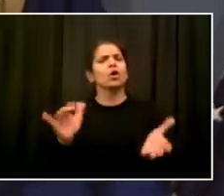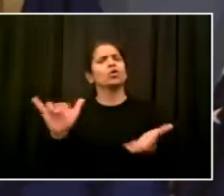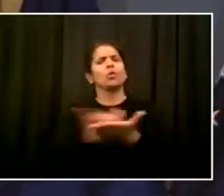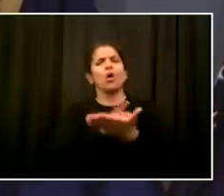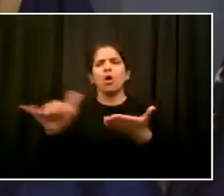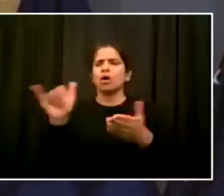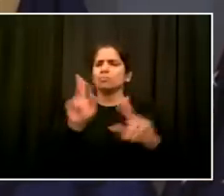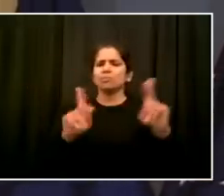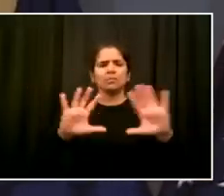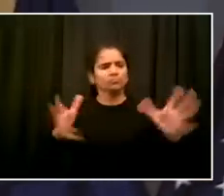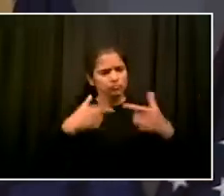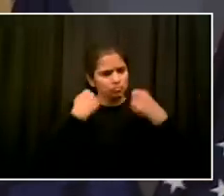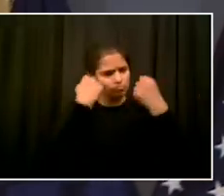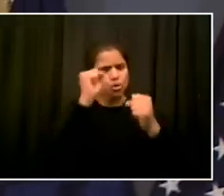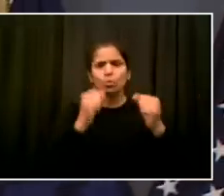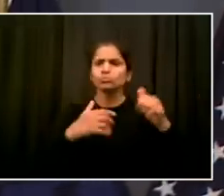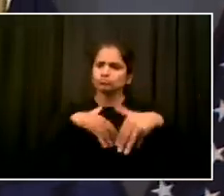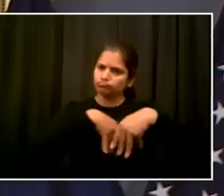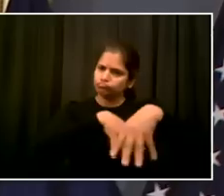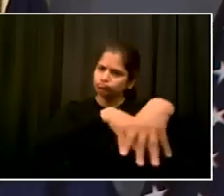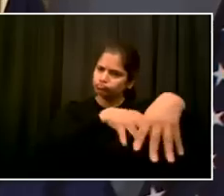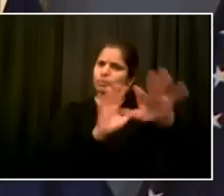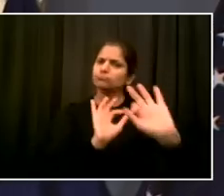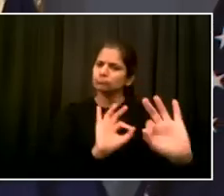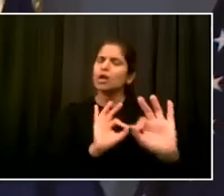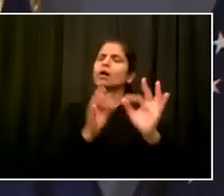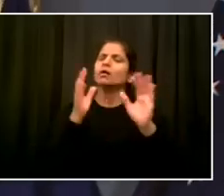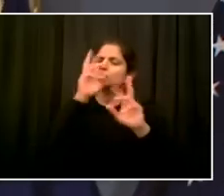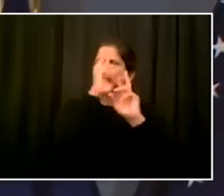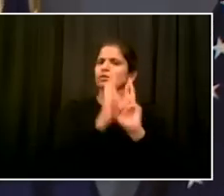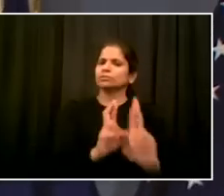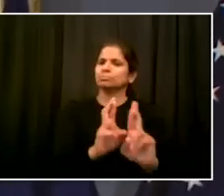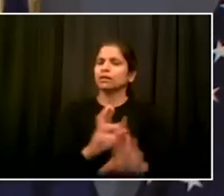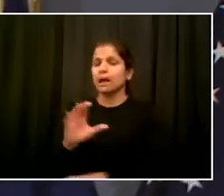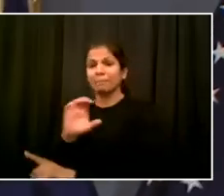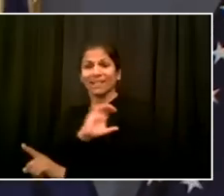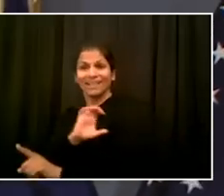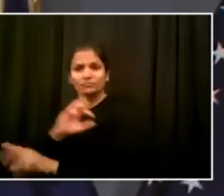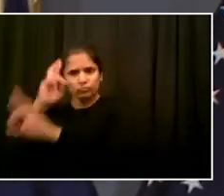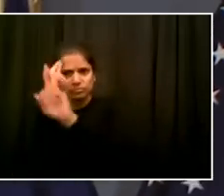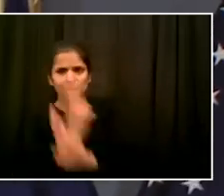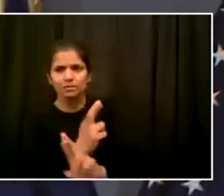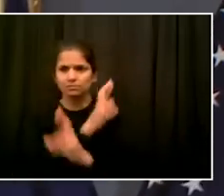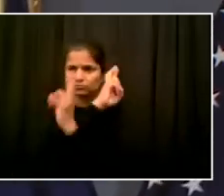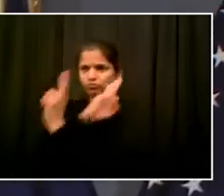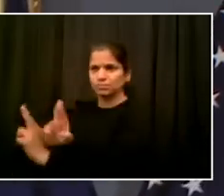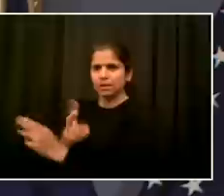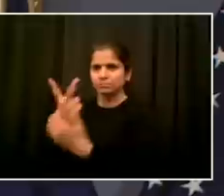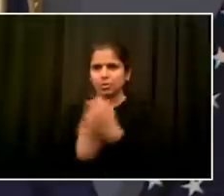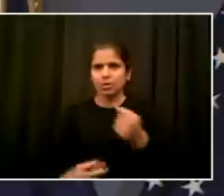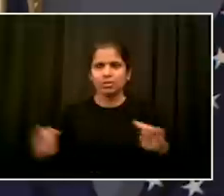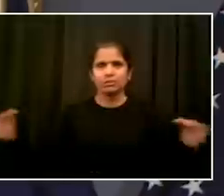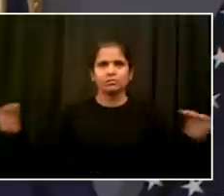Okay, we will now proceed to questions. Gloria from New York One is up first. Gloria.